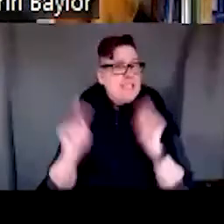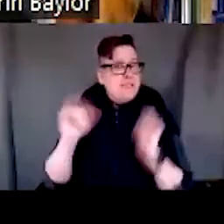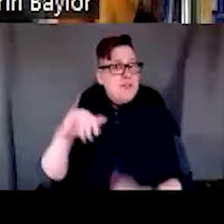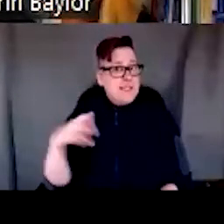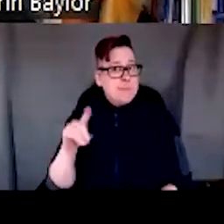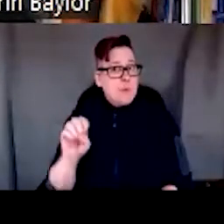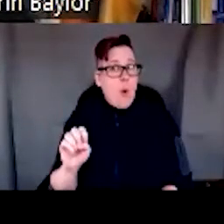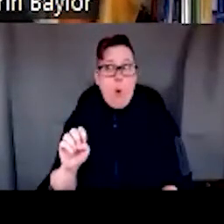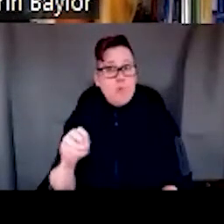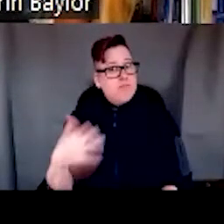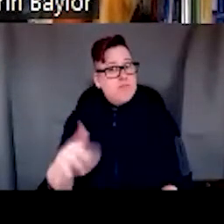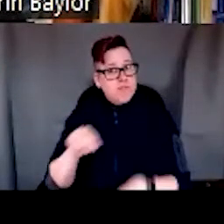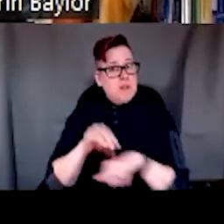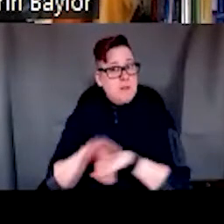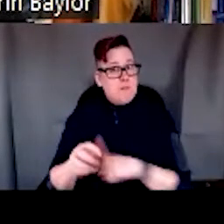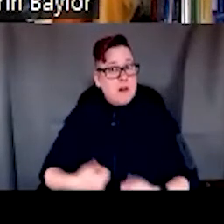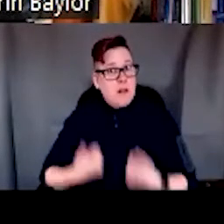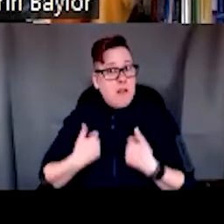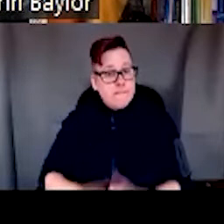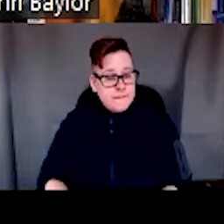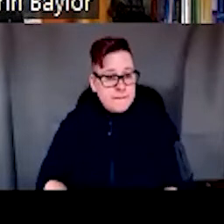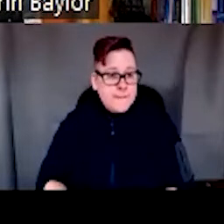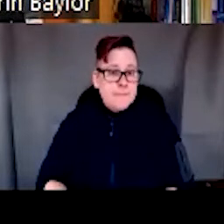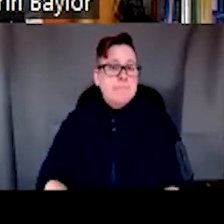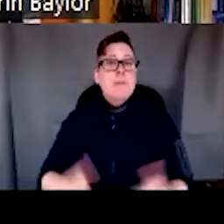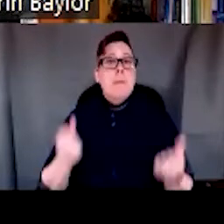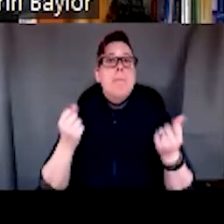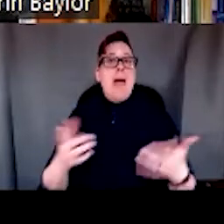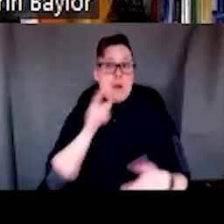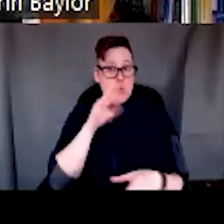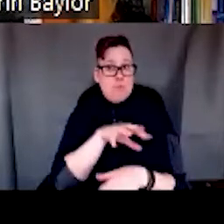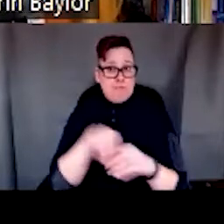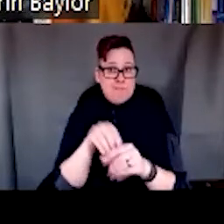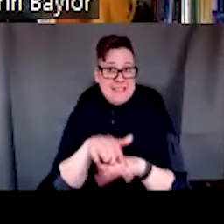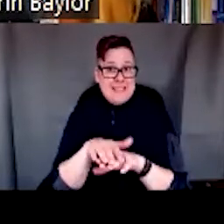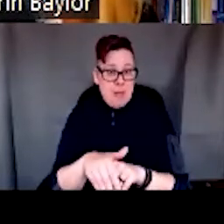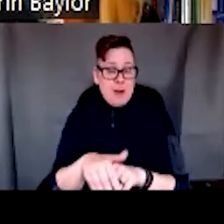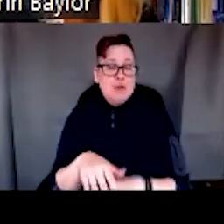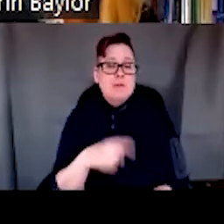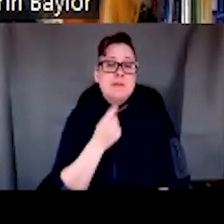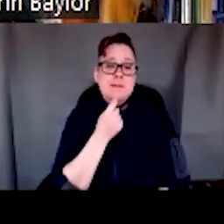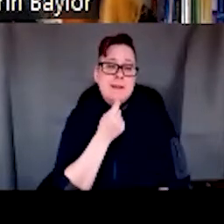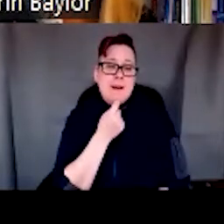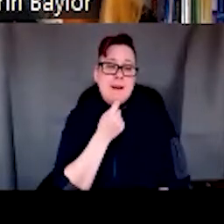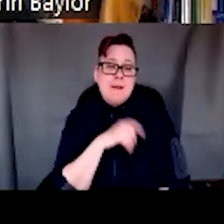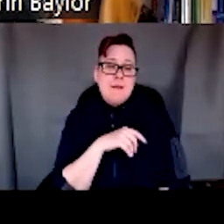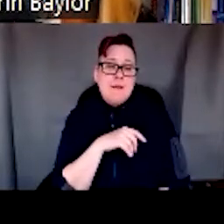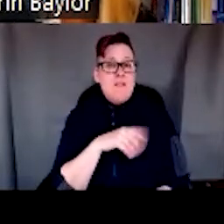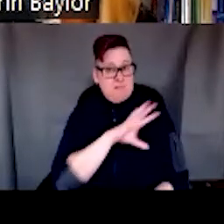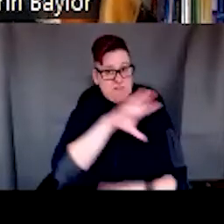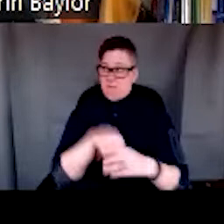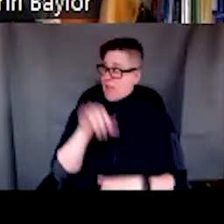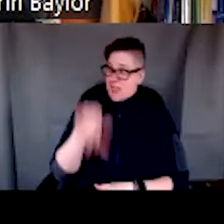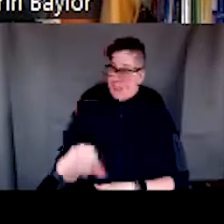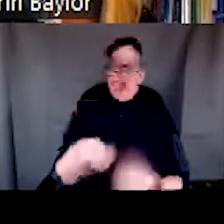um, how that would really impact them. Many of our participants have said that, uh, this being a part of this has